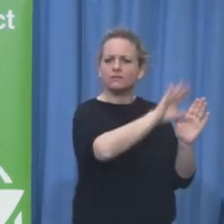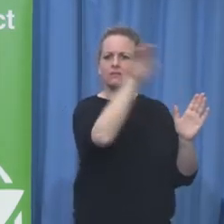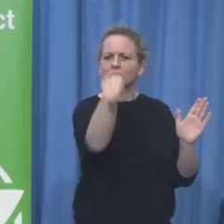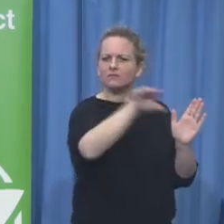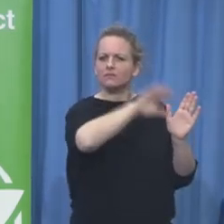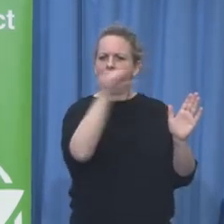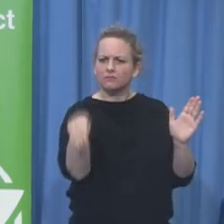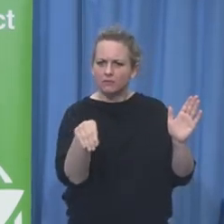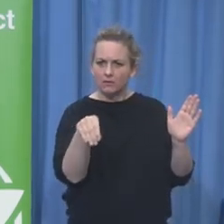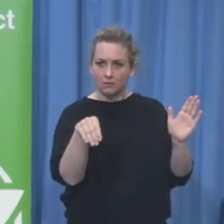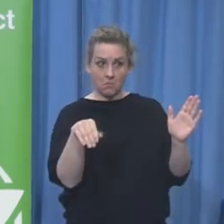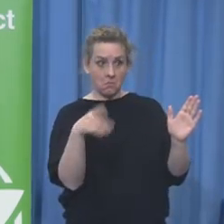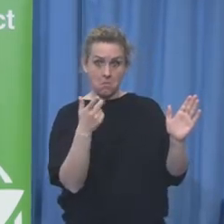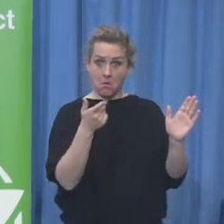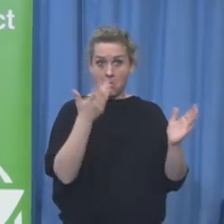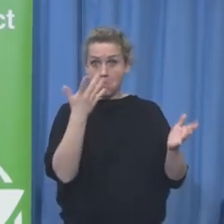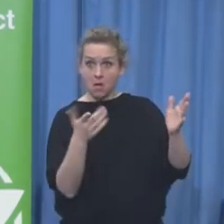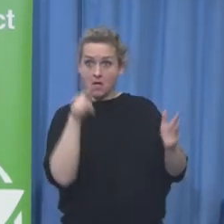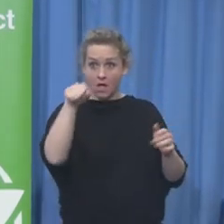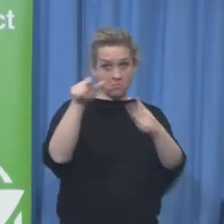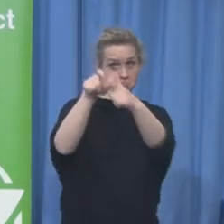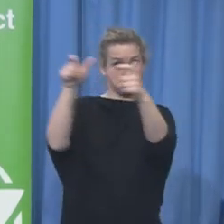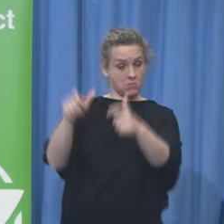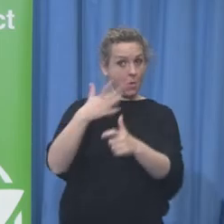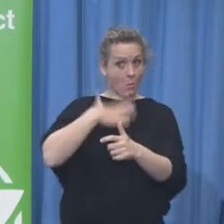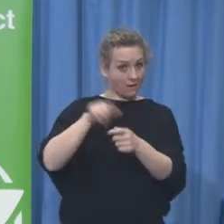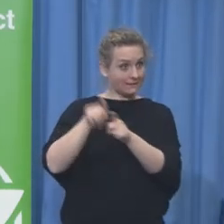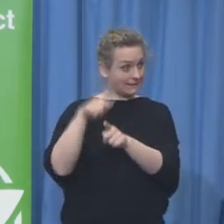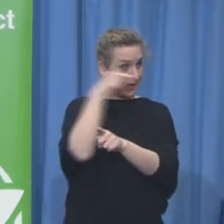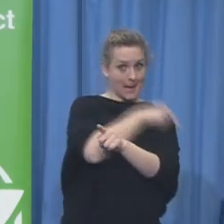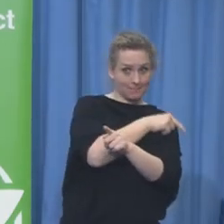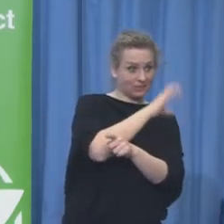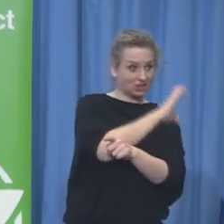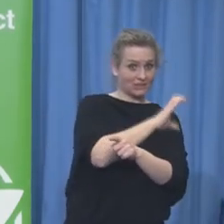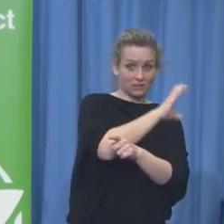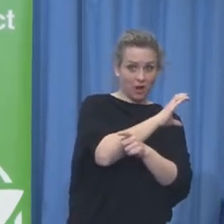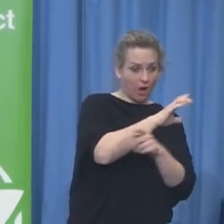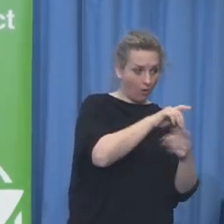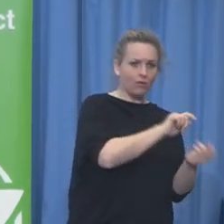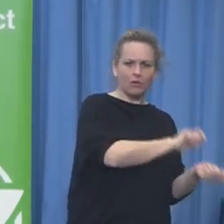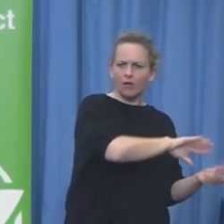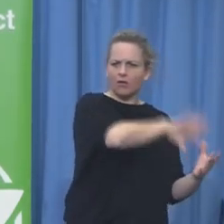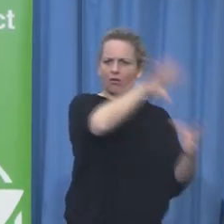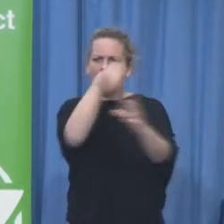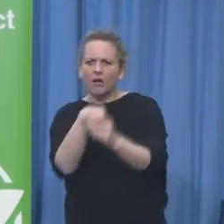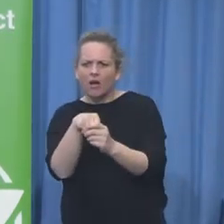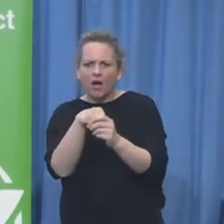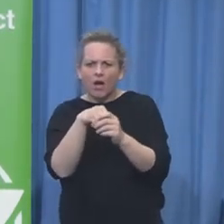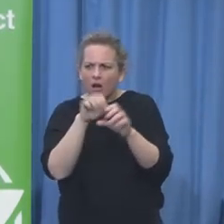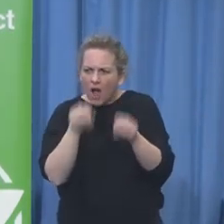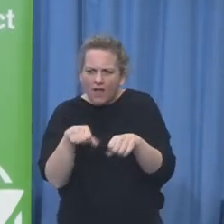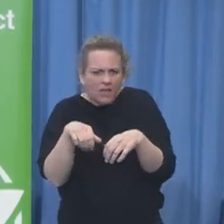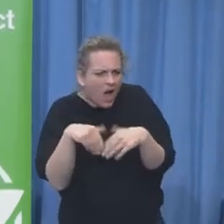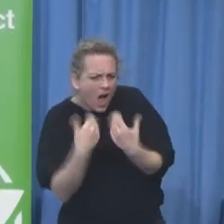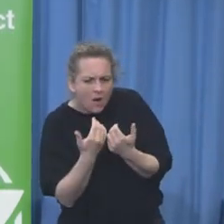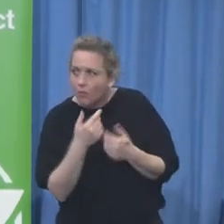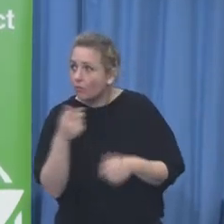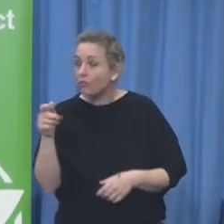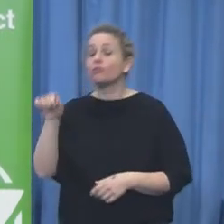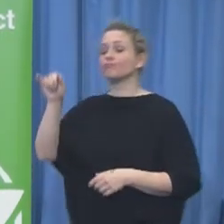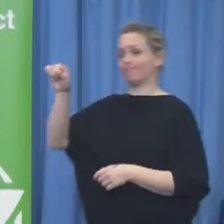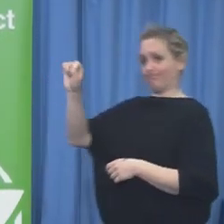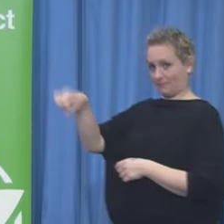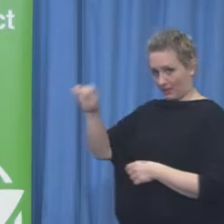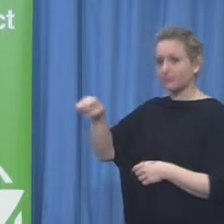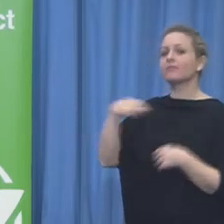Cisco are doing? Yes, there is. Great question. I've been asked this a couple times. We believe that this is something that could be